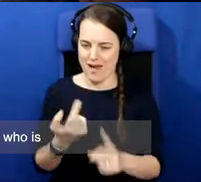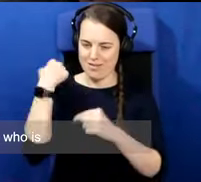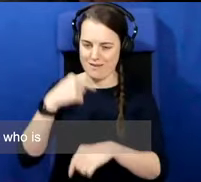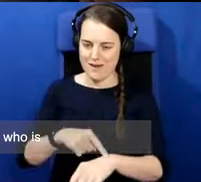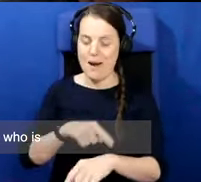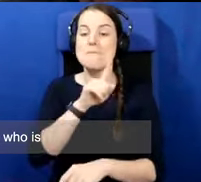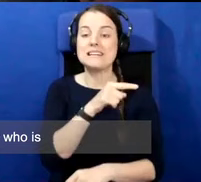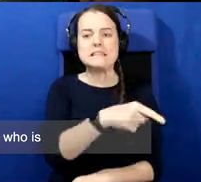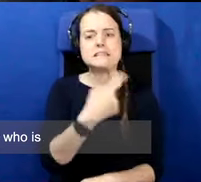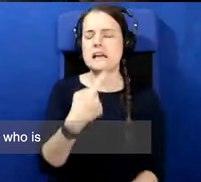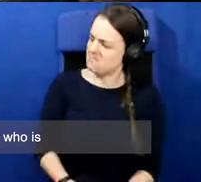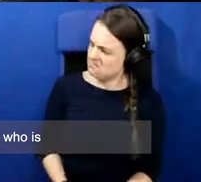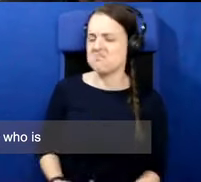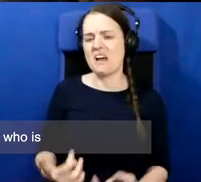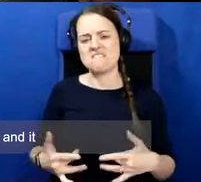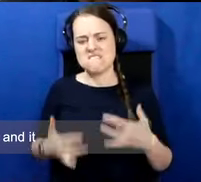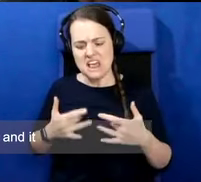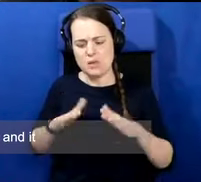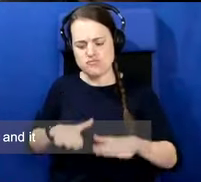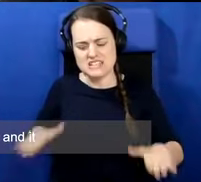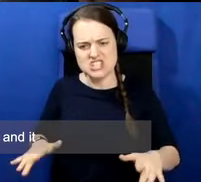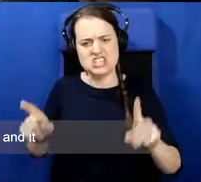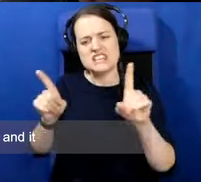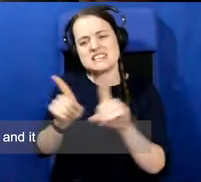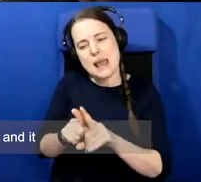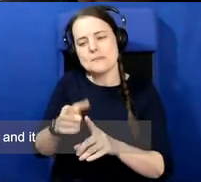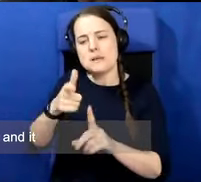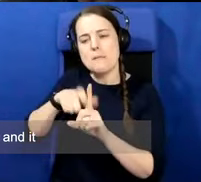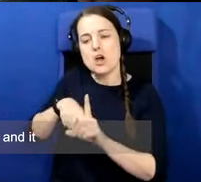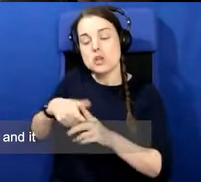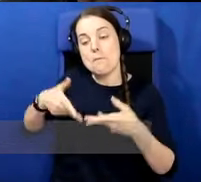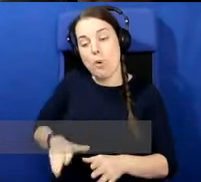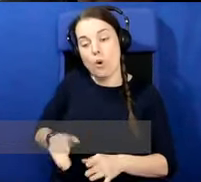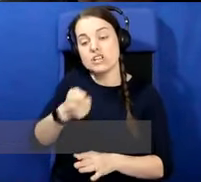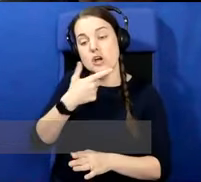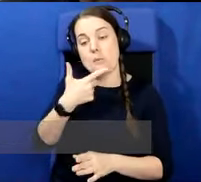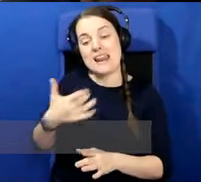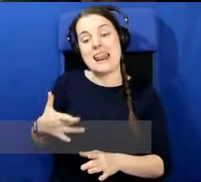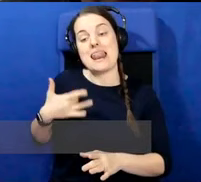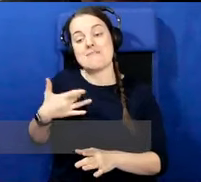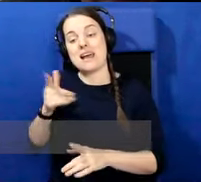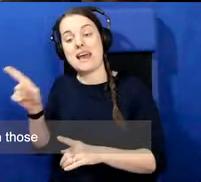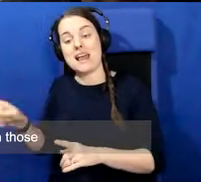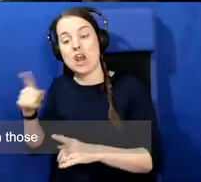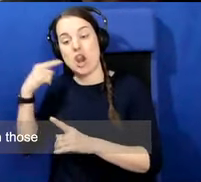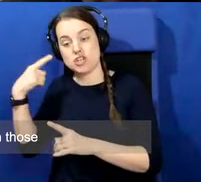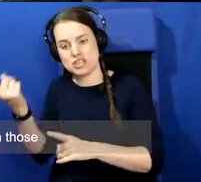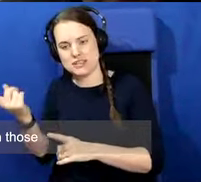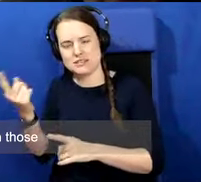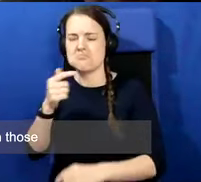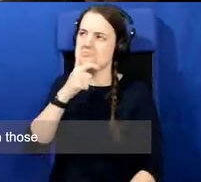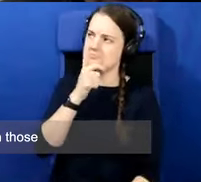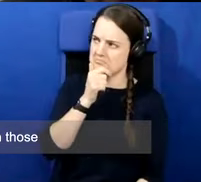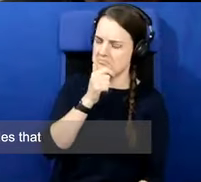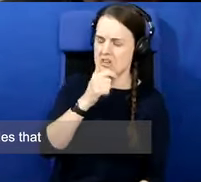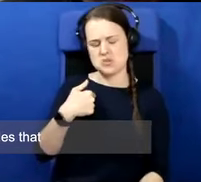as somebody who is born in Dublin living in London. And it sort of struck me that, is there a sense, do you think,